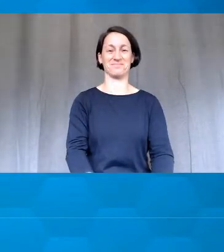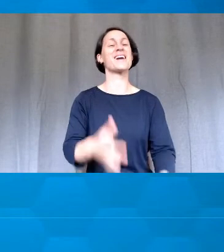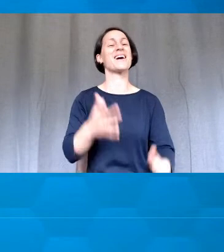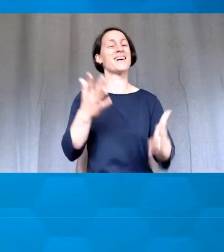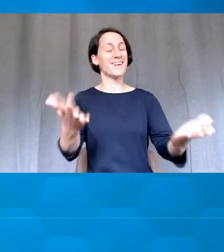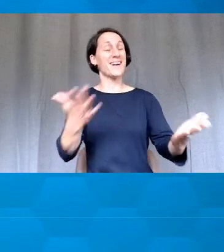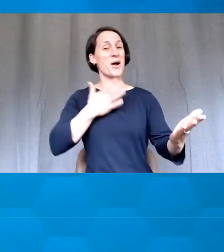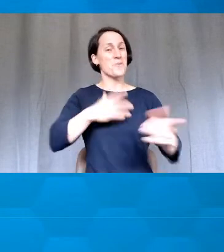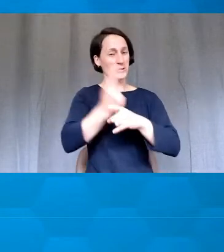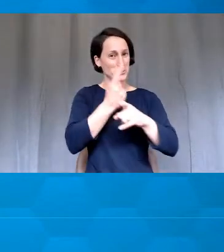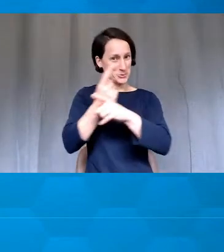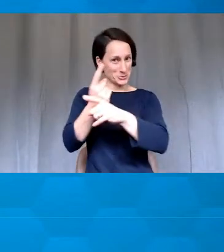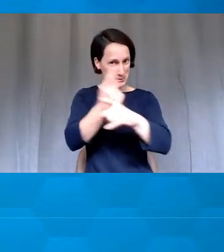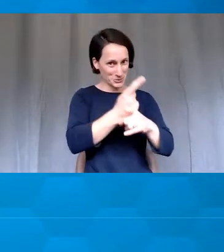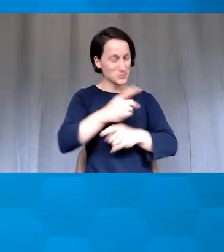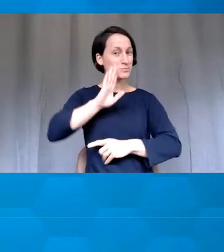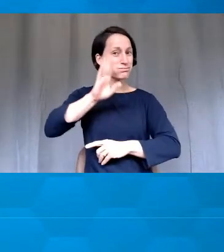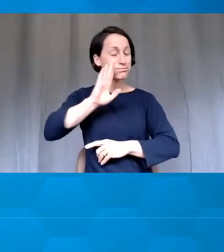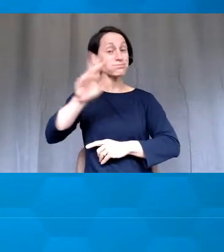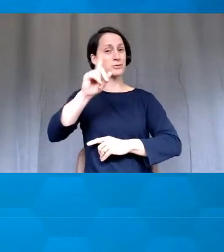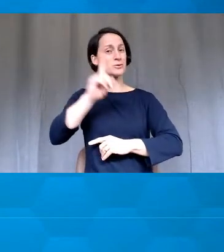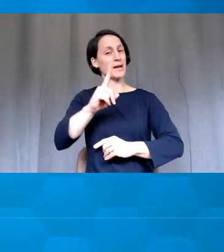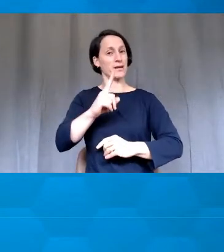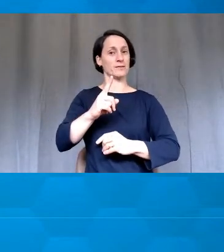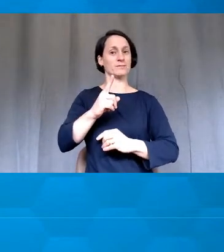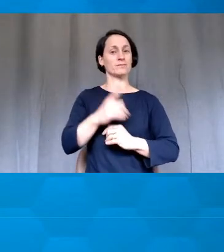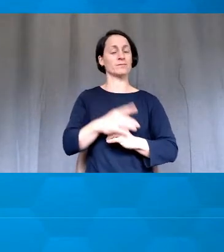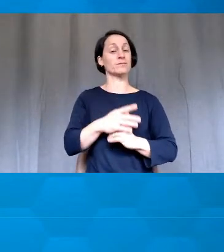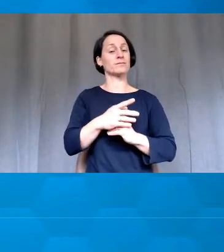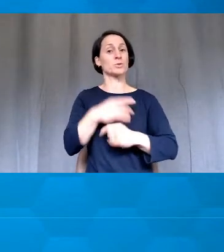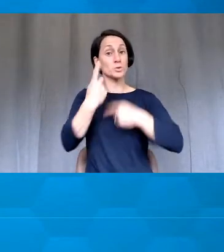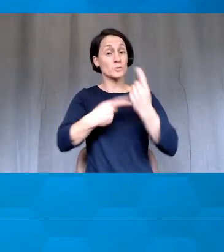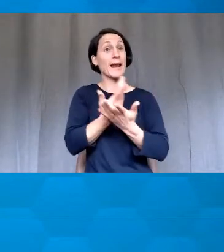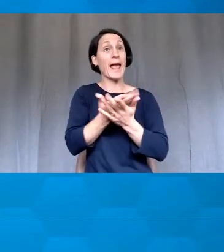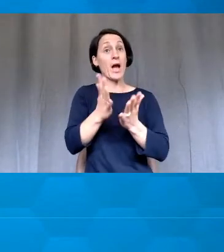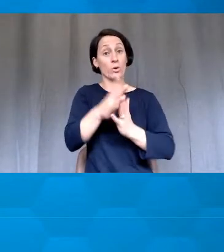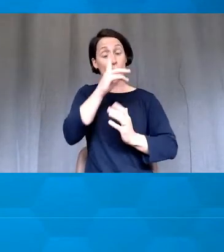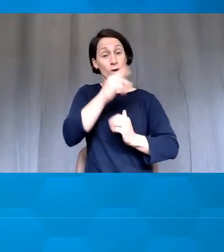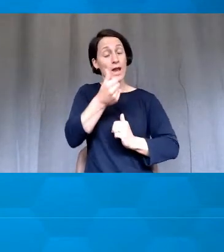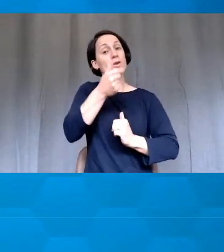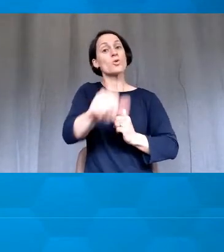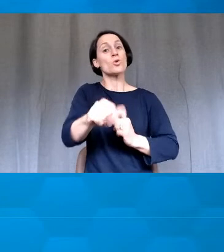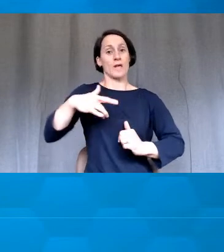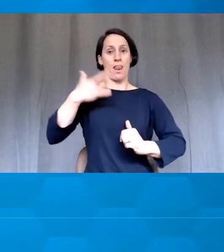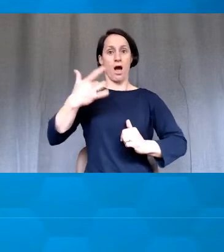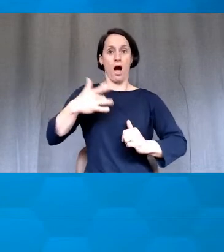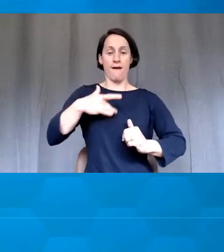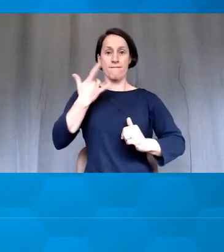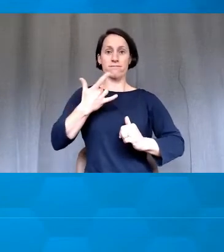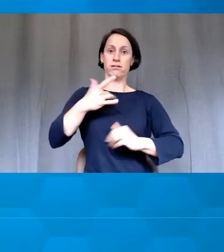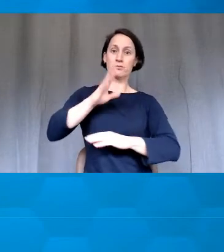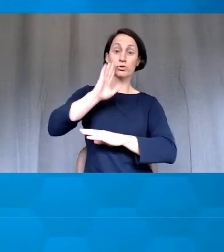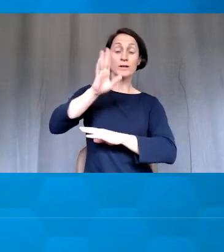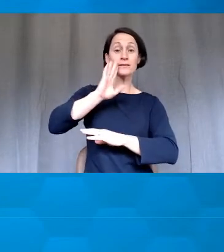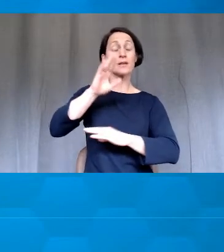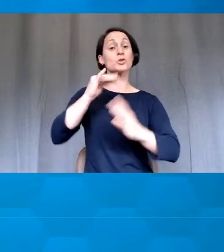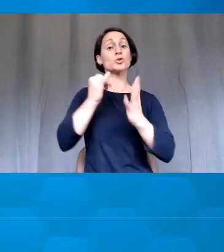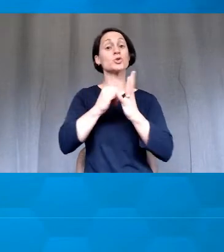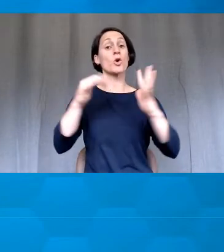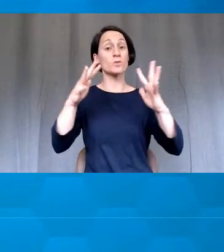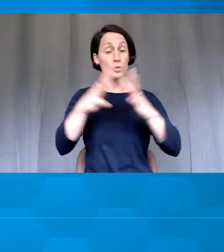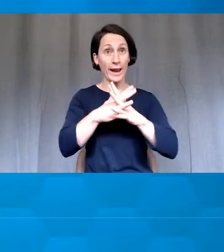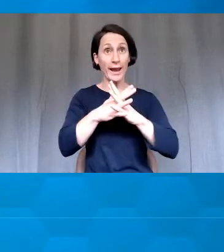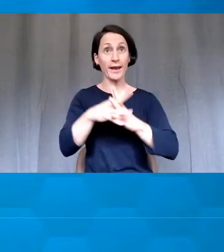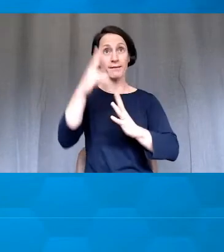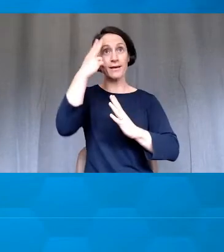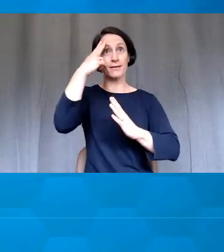today was how you can use some pre-existing live presentation software, which is called Zetings, and you can